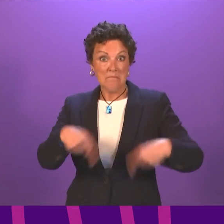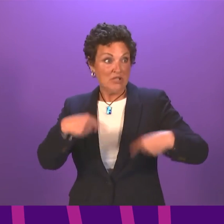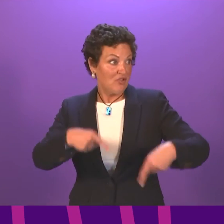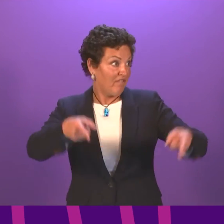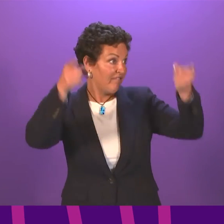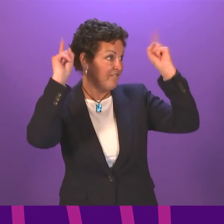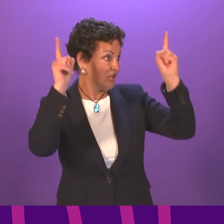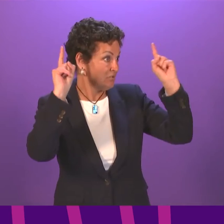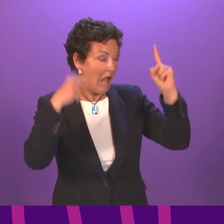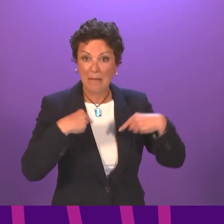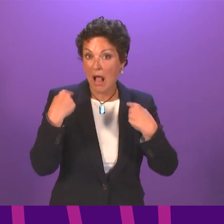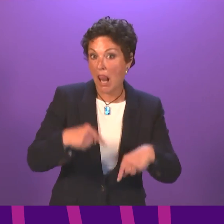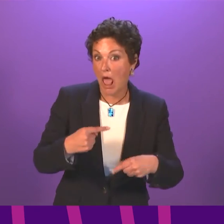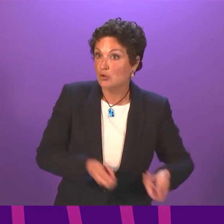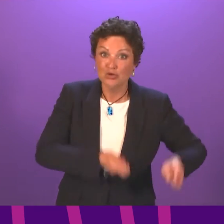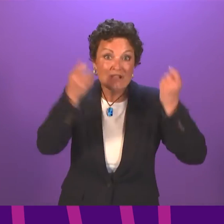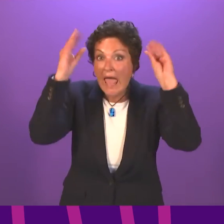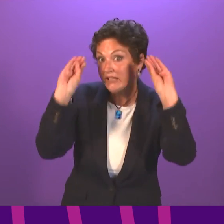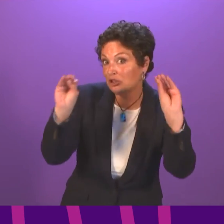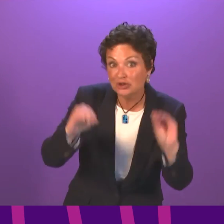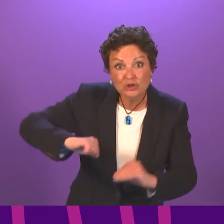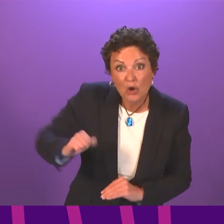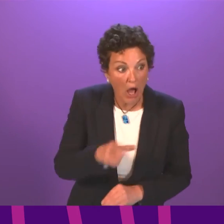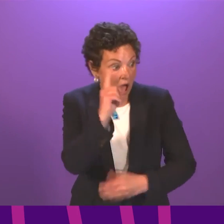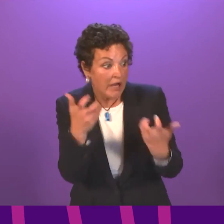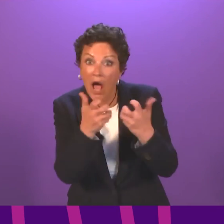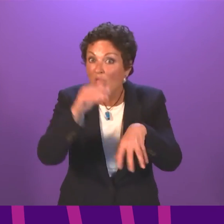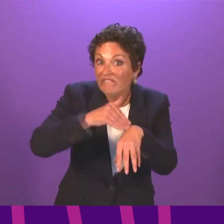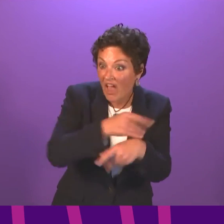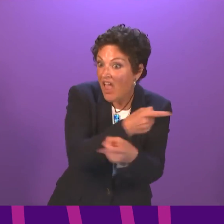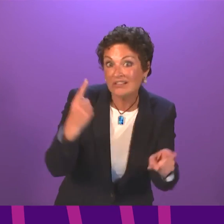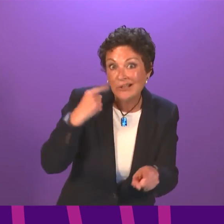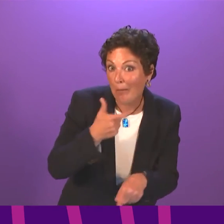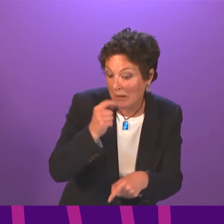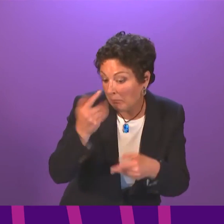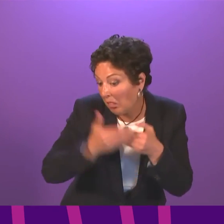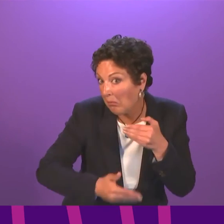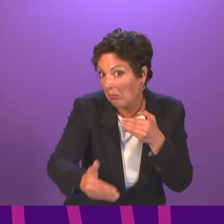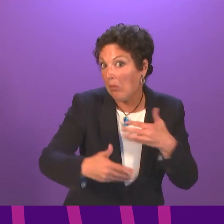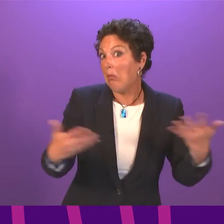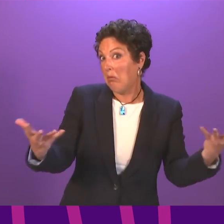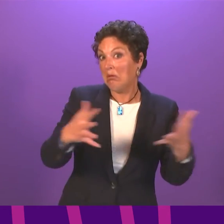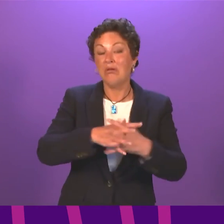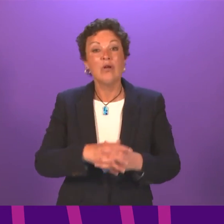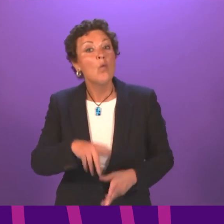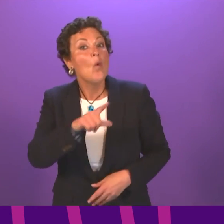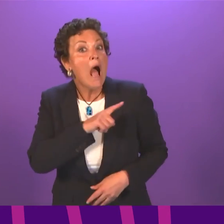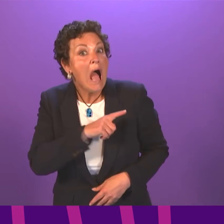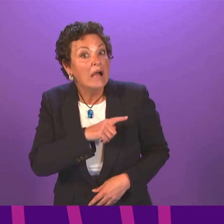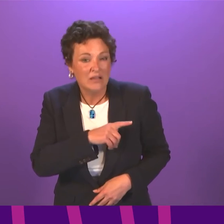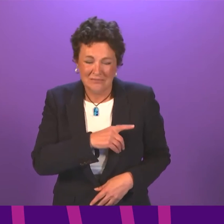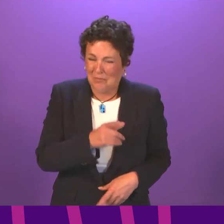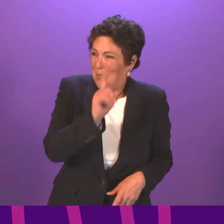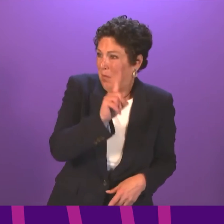such as education in Scotland. And the effect is having on young people right now and in the weeks and months ahead. Because despite